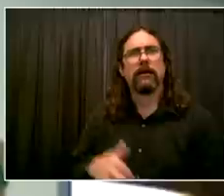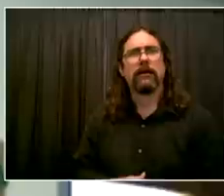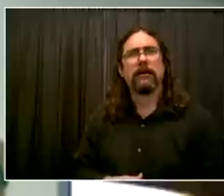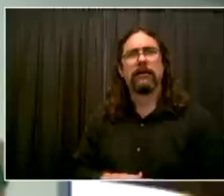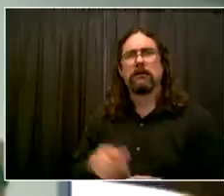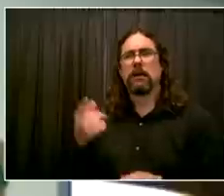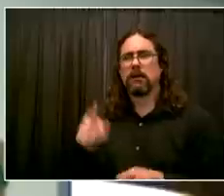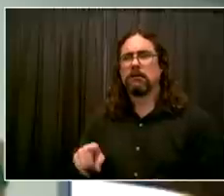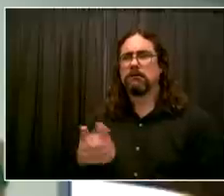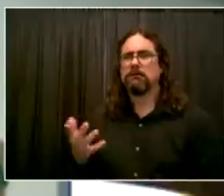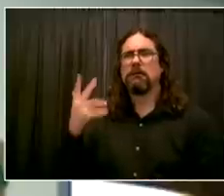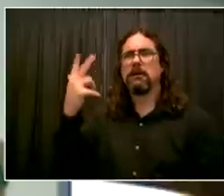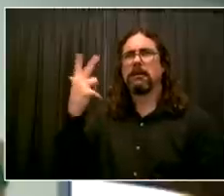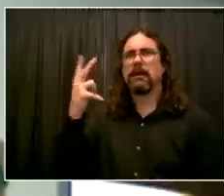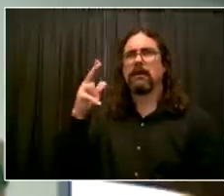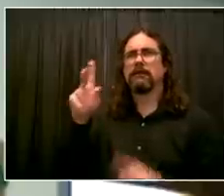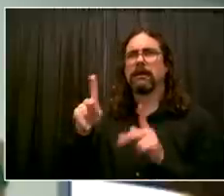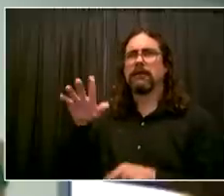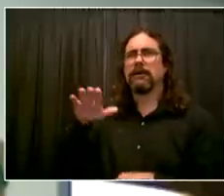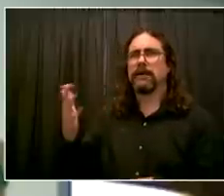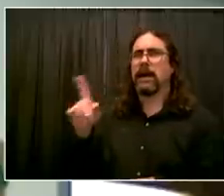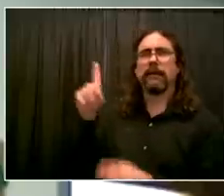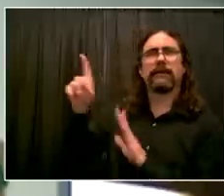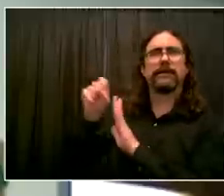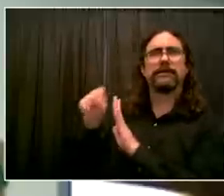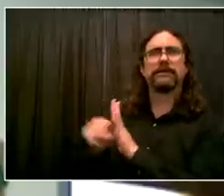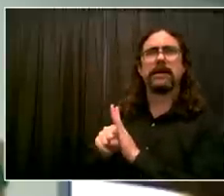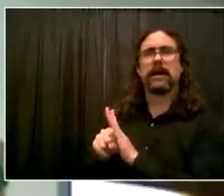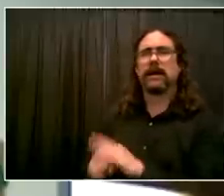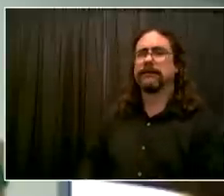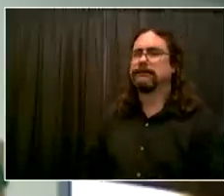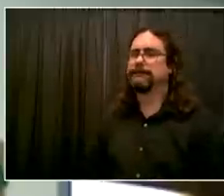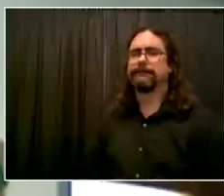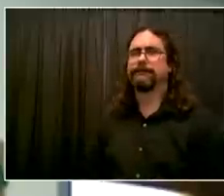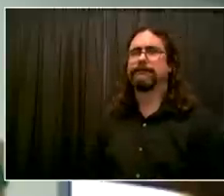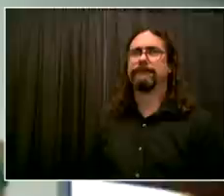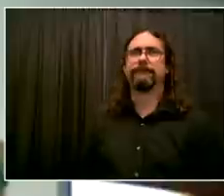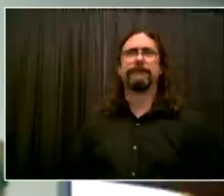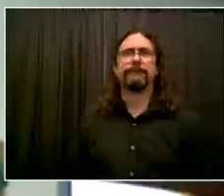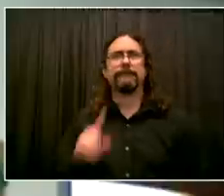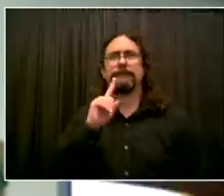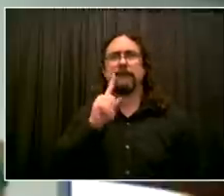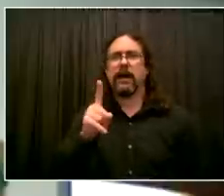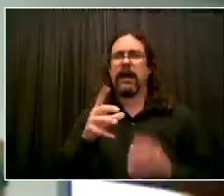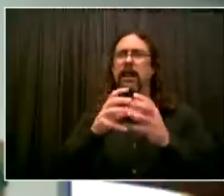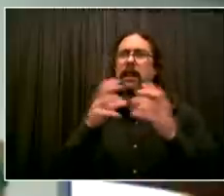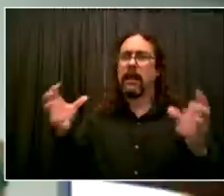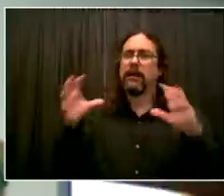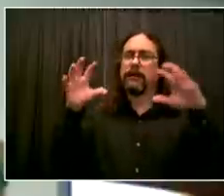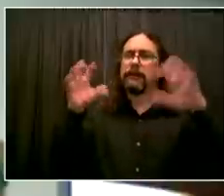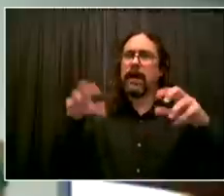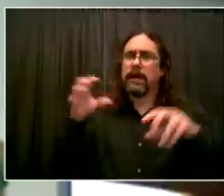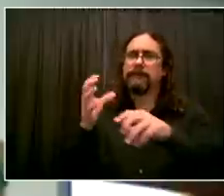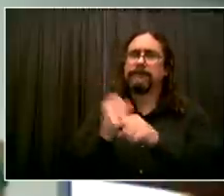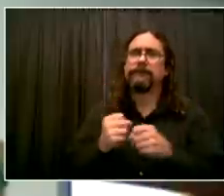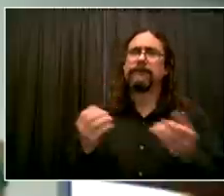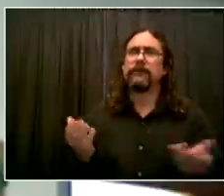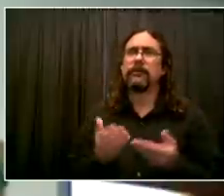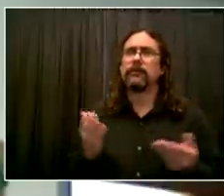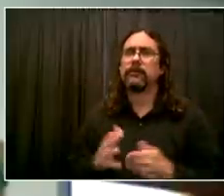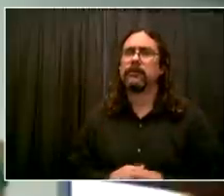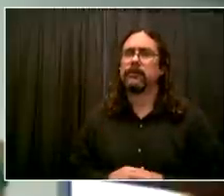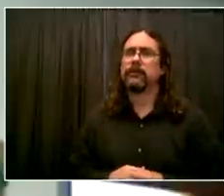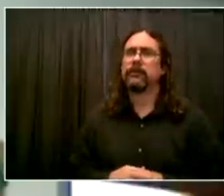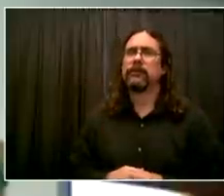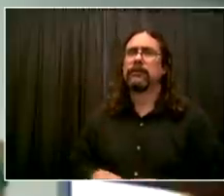it is an unprecedented amount of rain. know, the climate is changing faster and we can keep up with it. And it does take the kind of concentrated